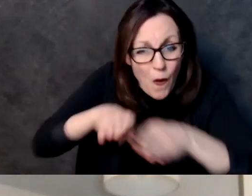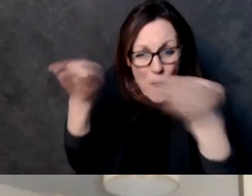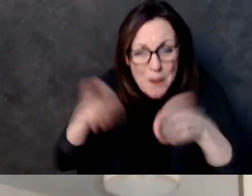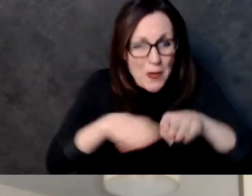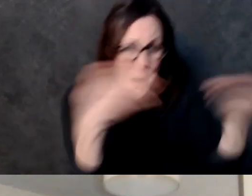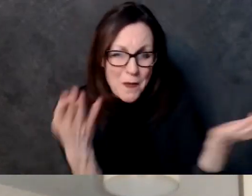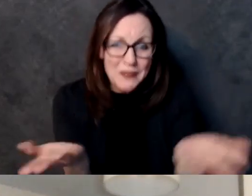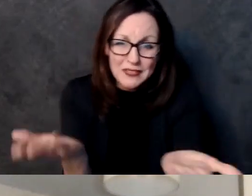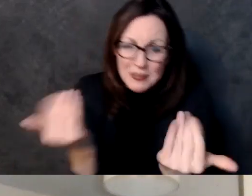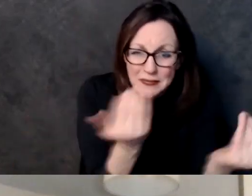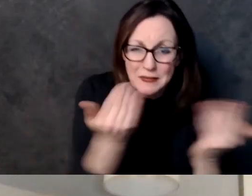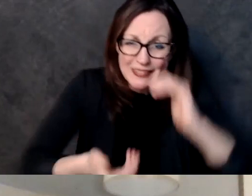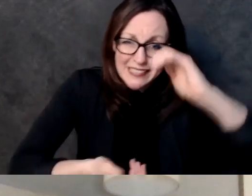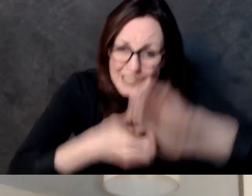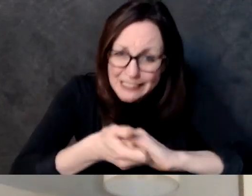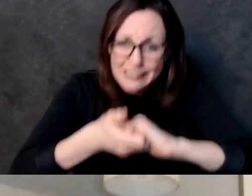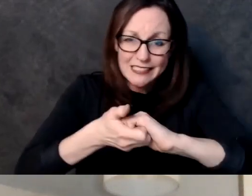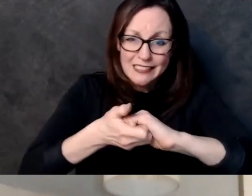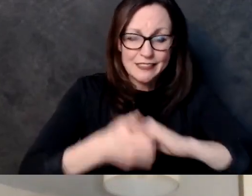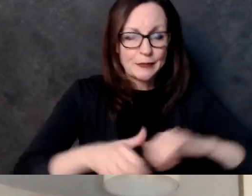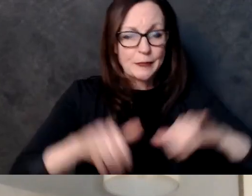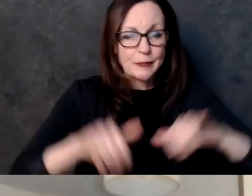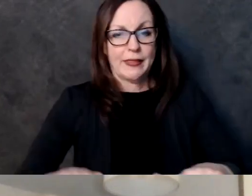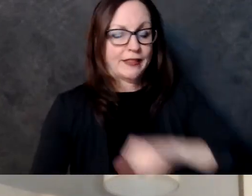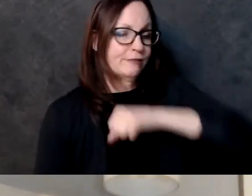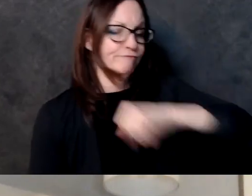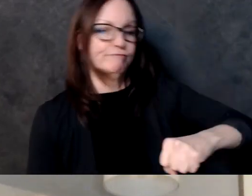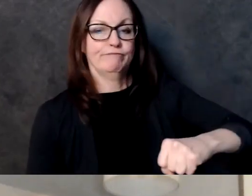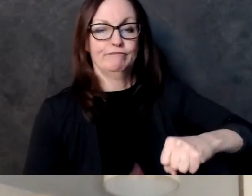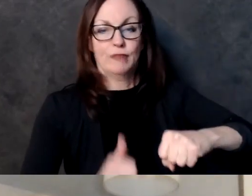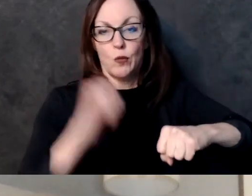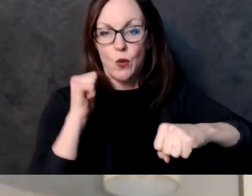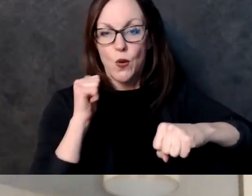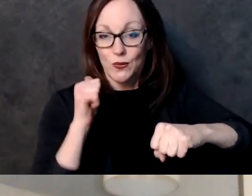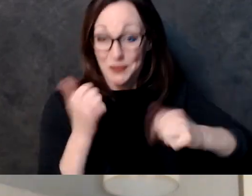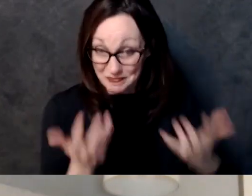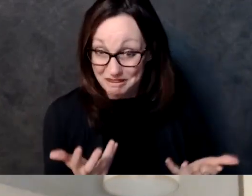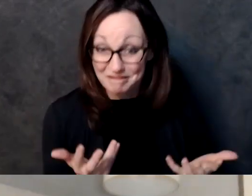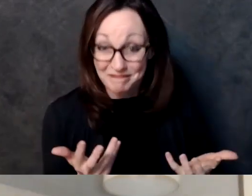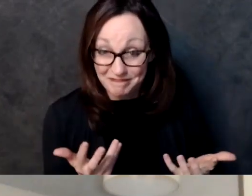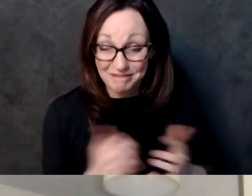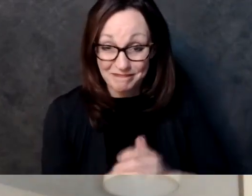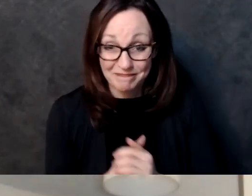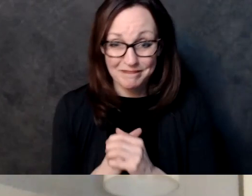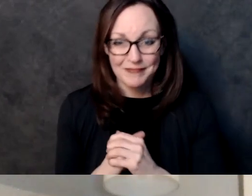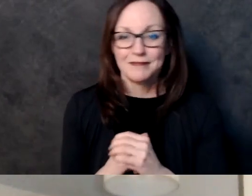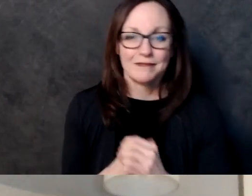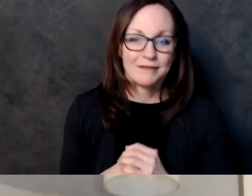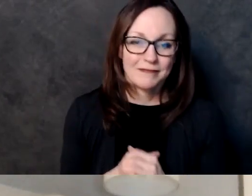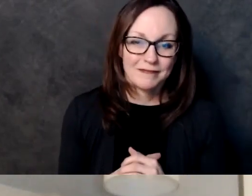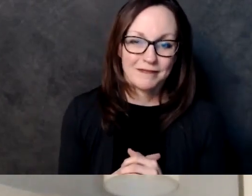-elected for they're taking the opposite approach which is to freeze as many people out as possible and part of that is by